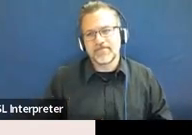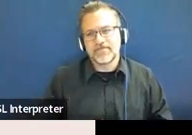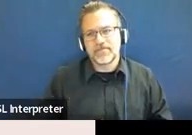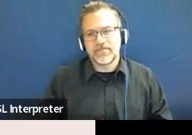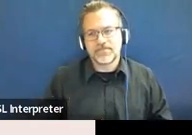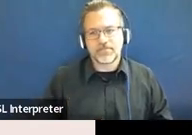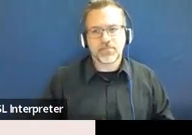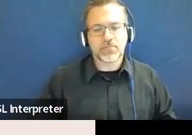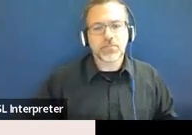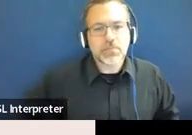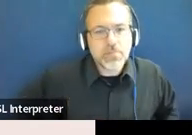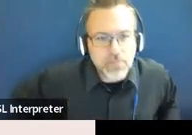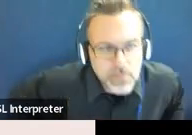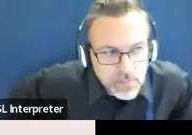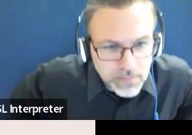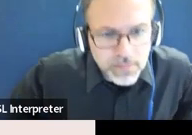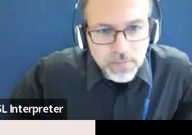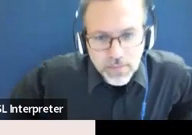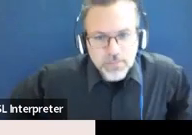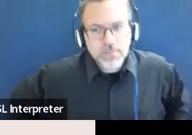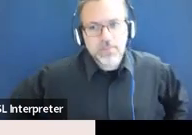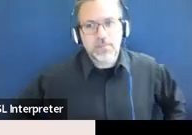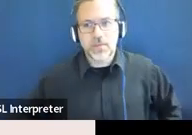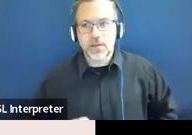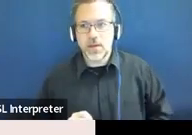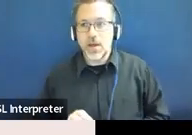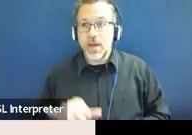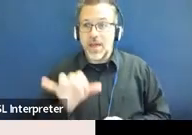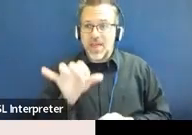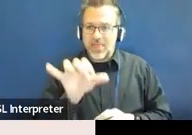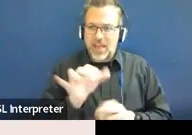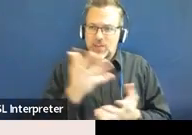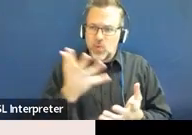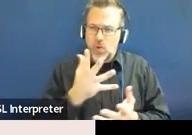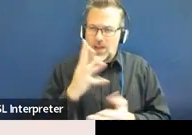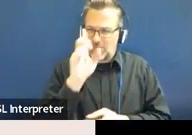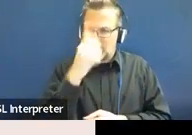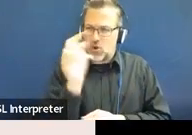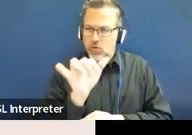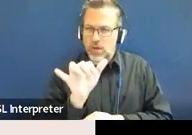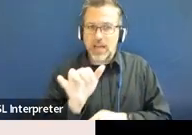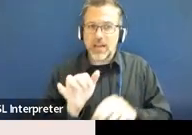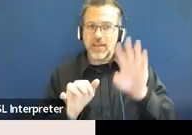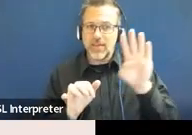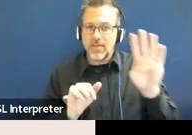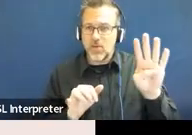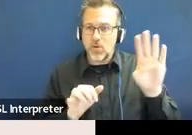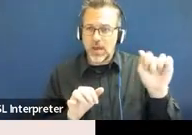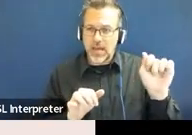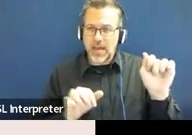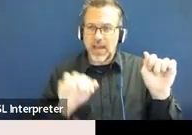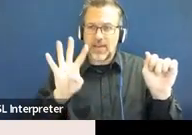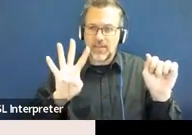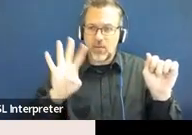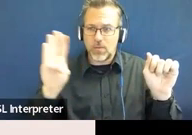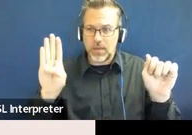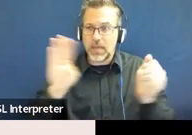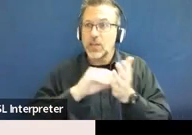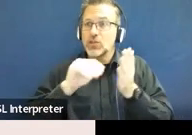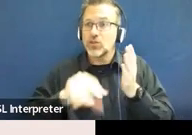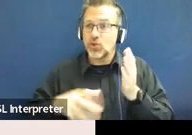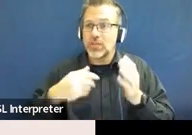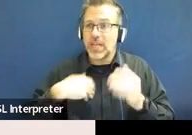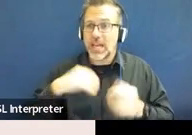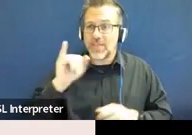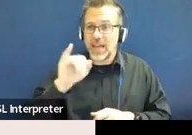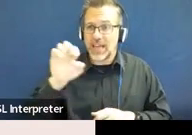So, this is just an example of how this might look. So, can see for 4A and 4B, so students with IEPs and District